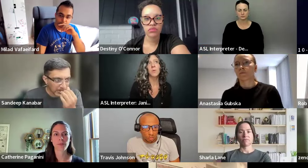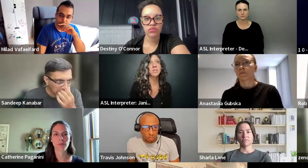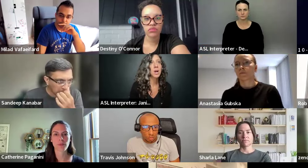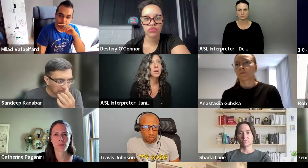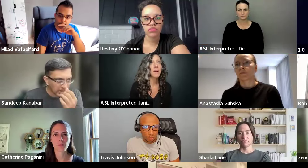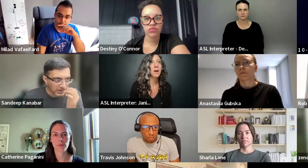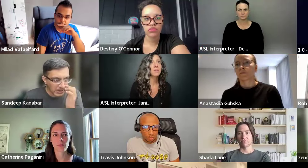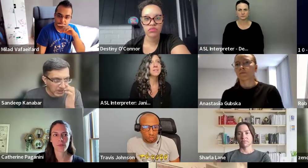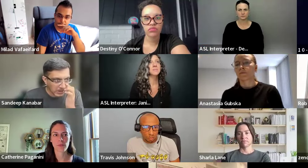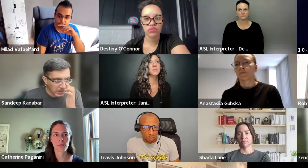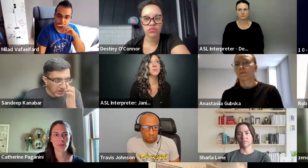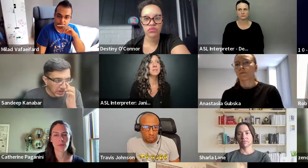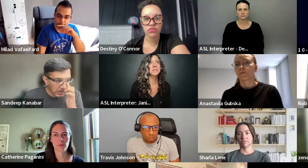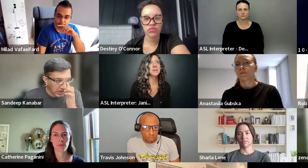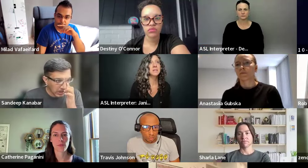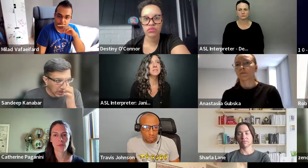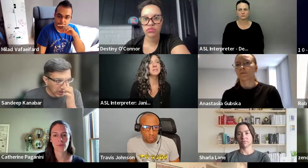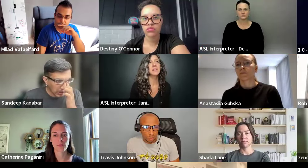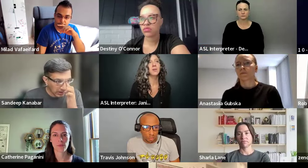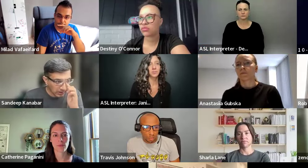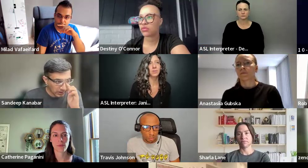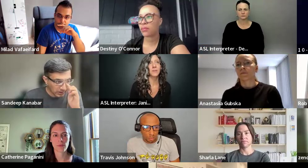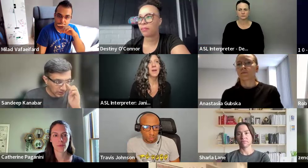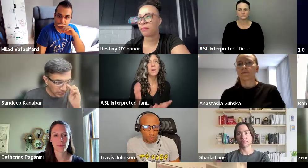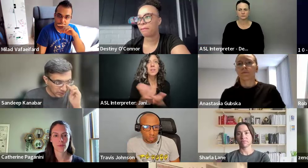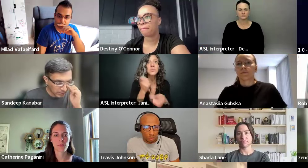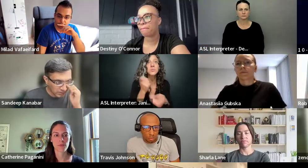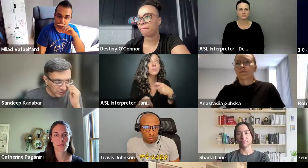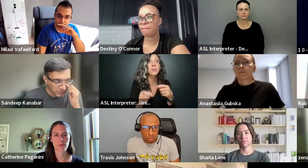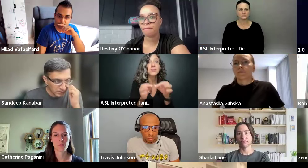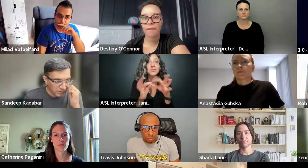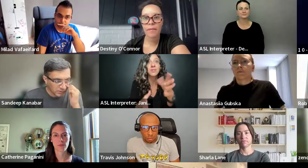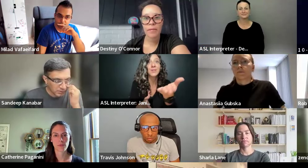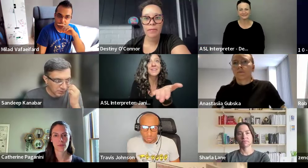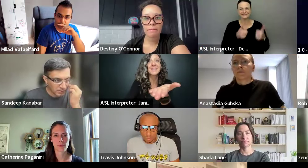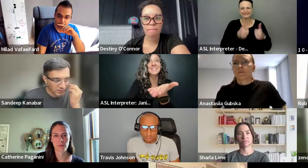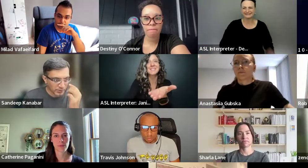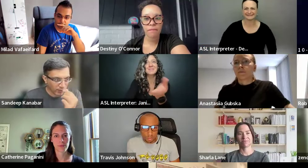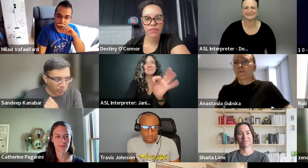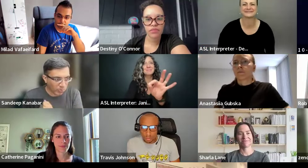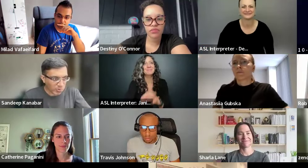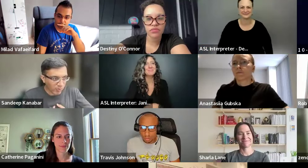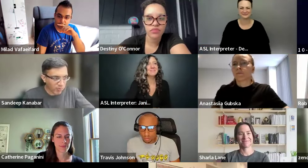do people want to talk about? That's something we could discuss also. And we're going to switch interpreters really quick.